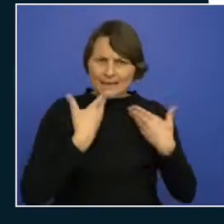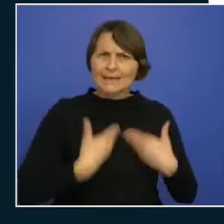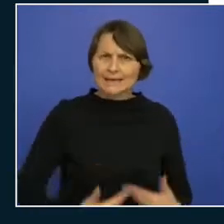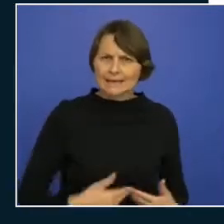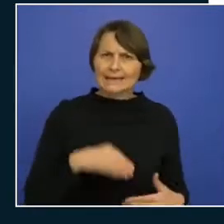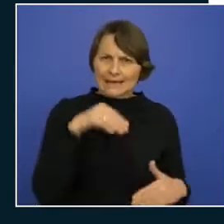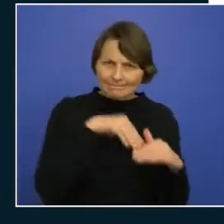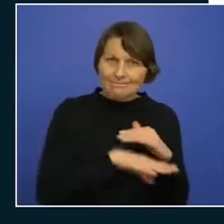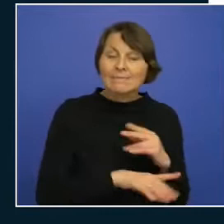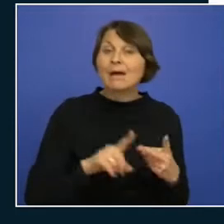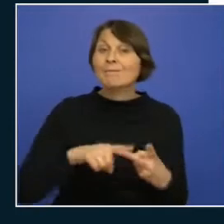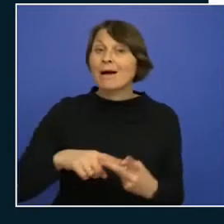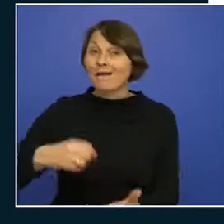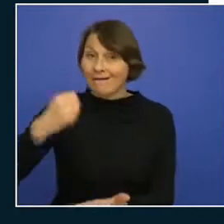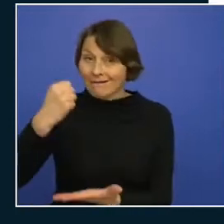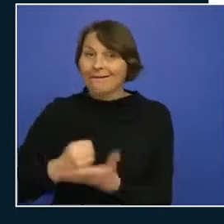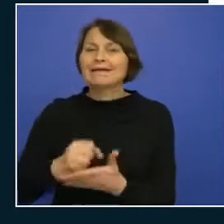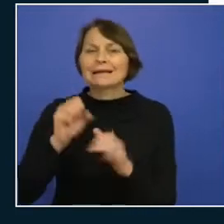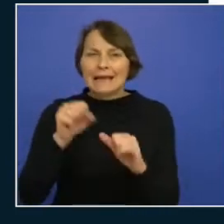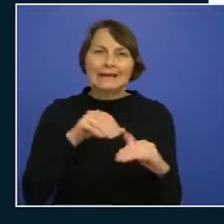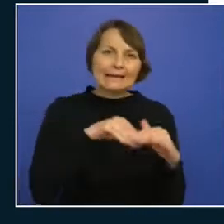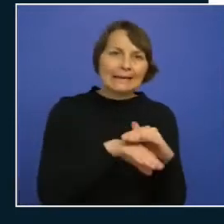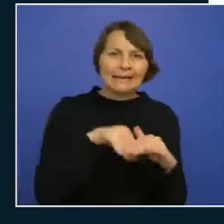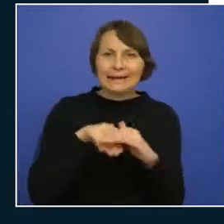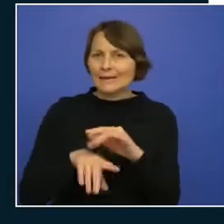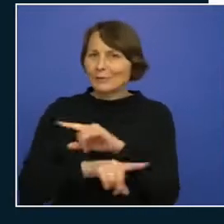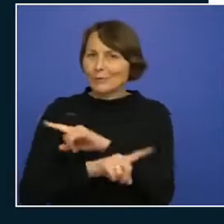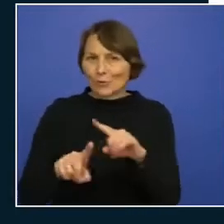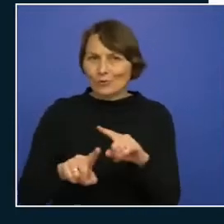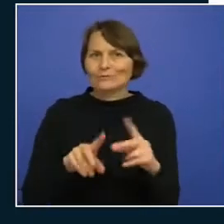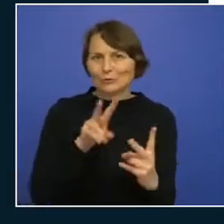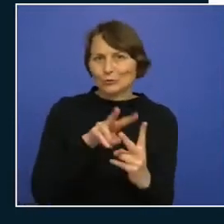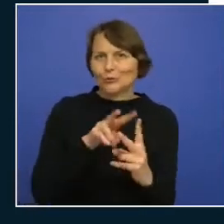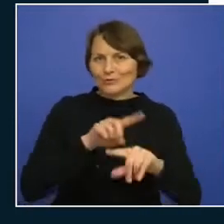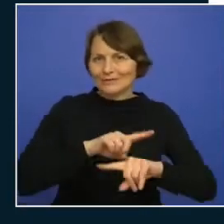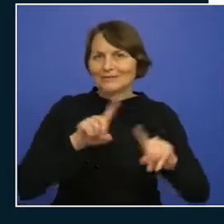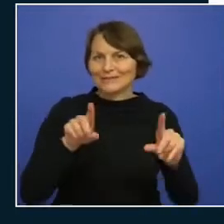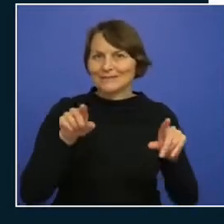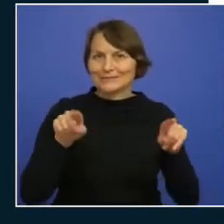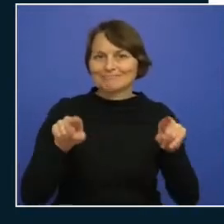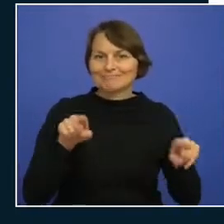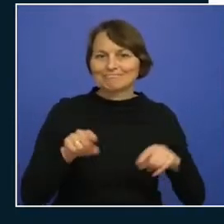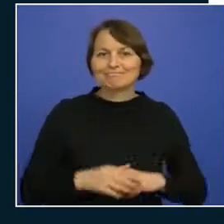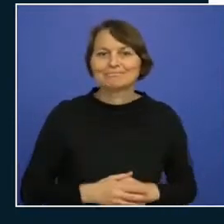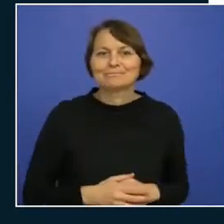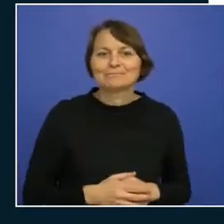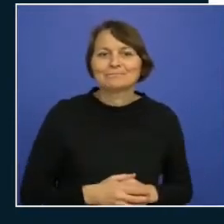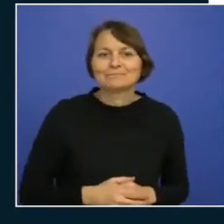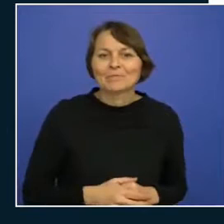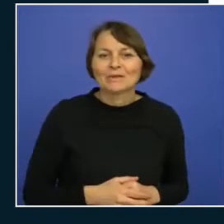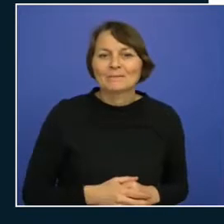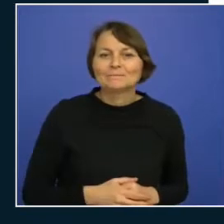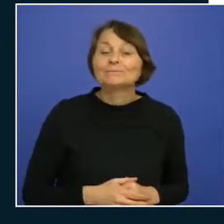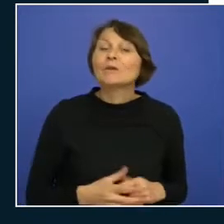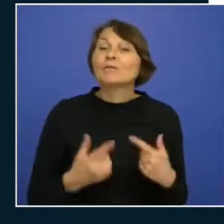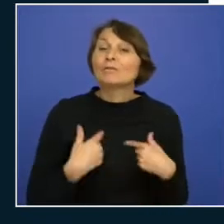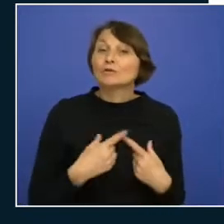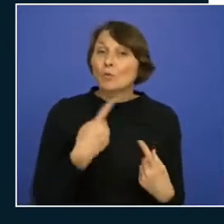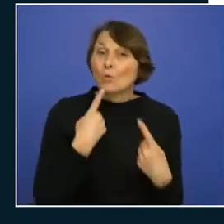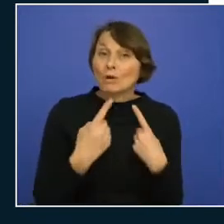determines what you can and cannot do and the the first one i want to talk about is a user account